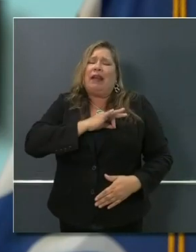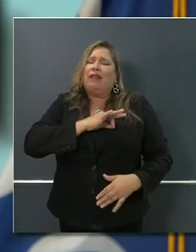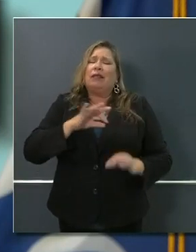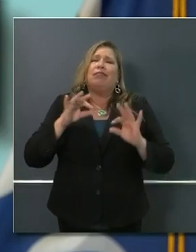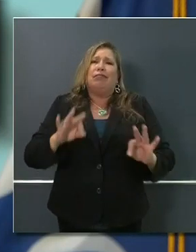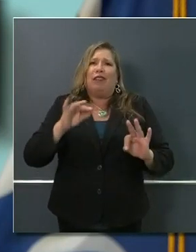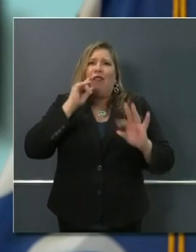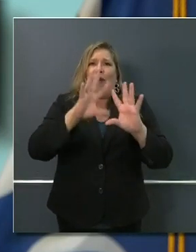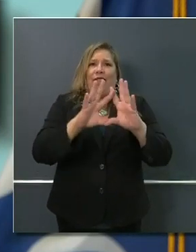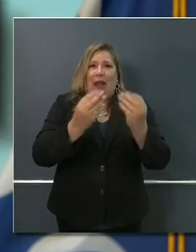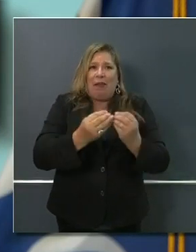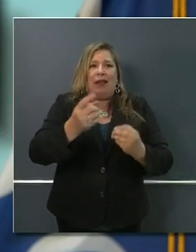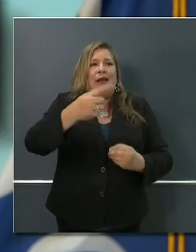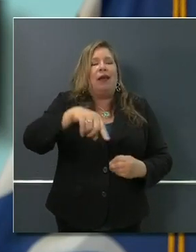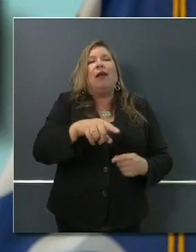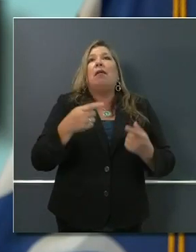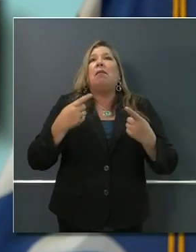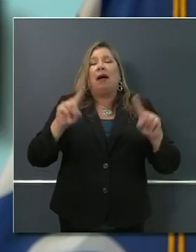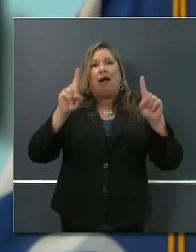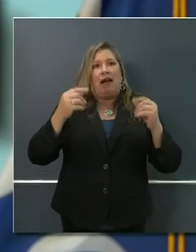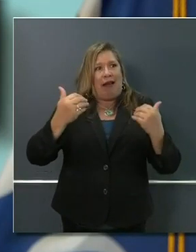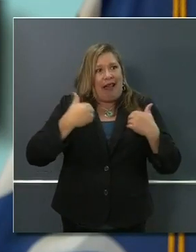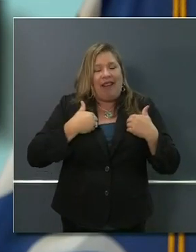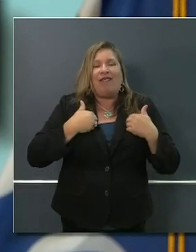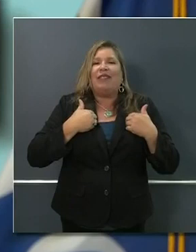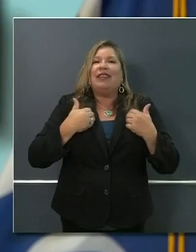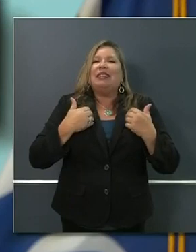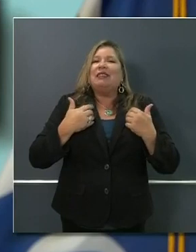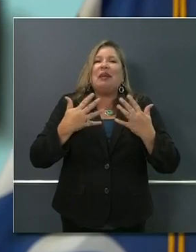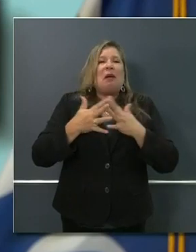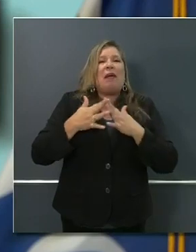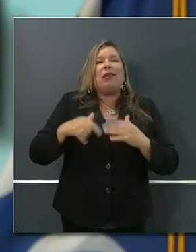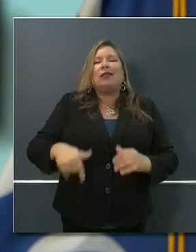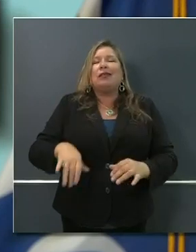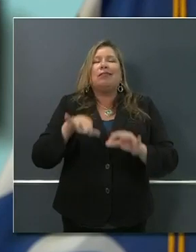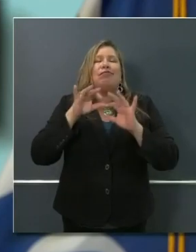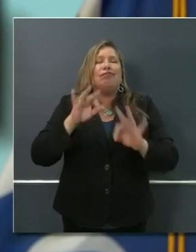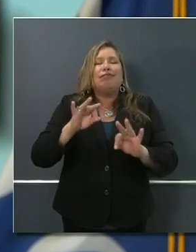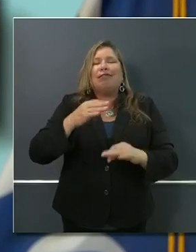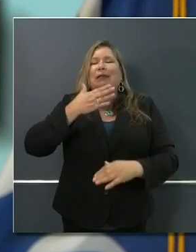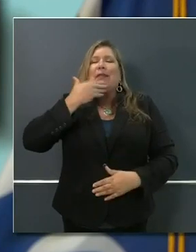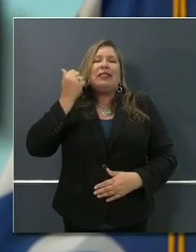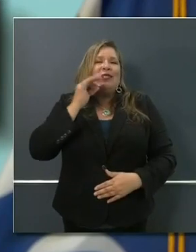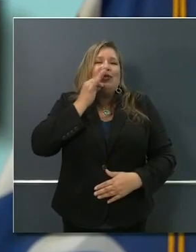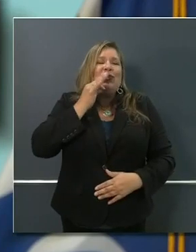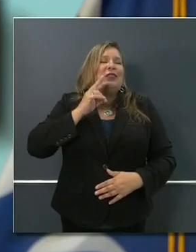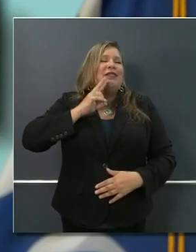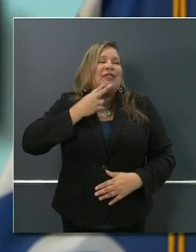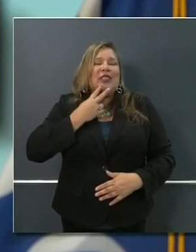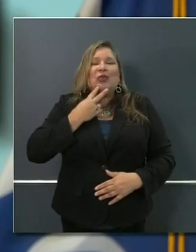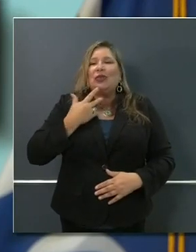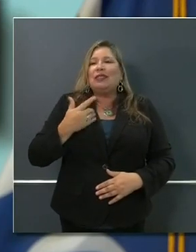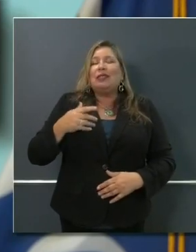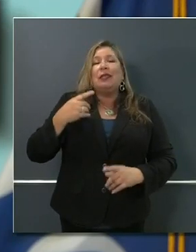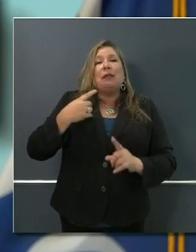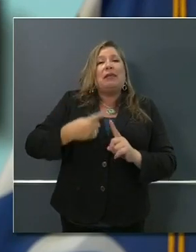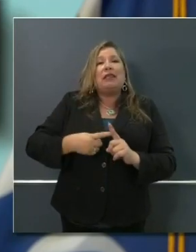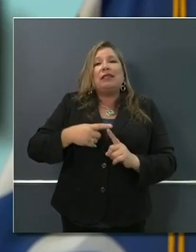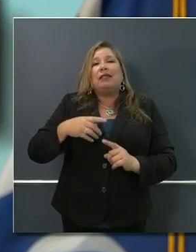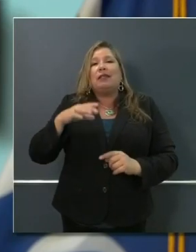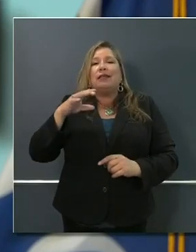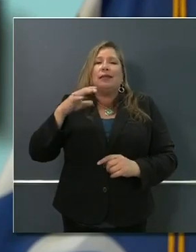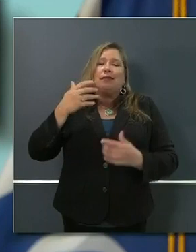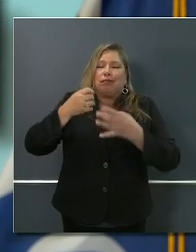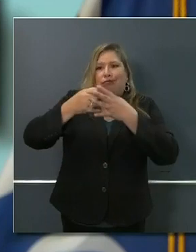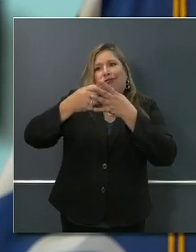opportunities to get America's finest produce, some of the finest citrus. Well, I won't go through the